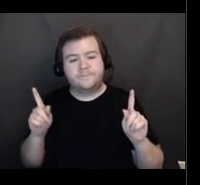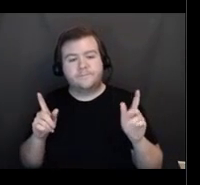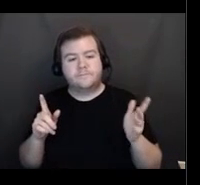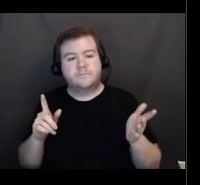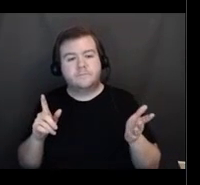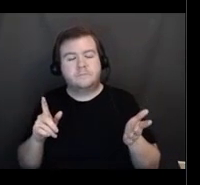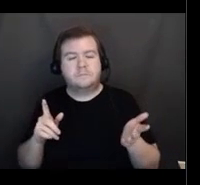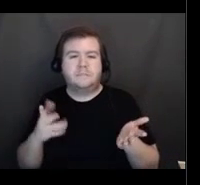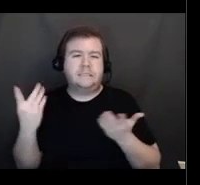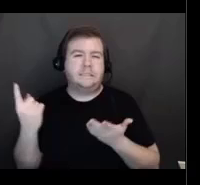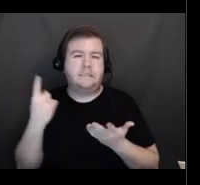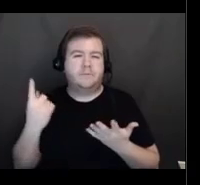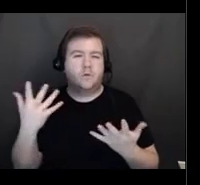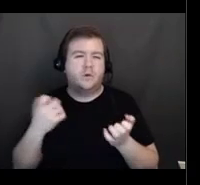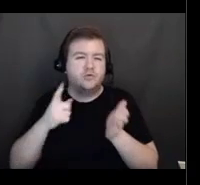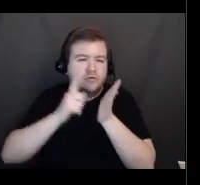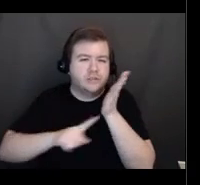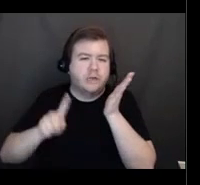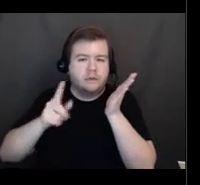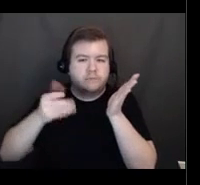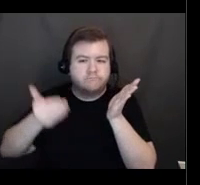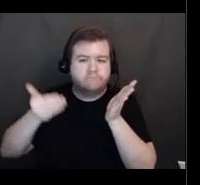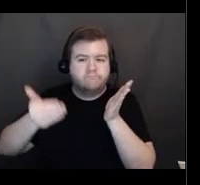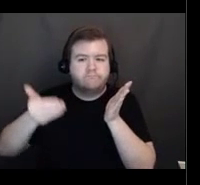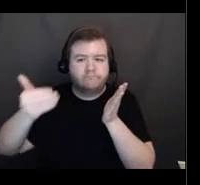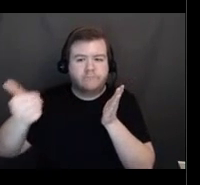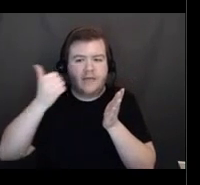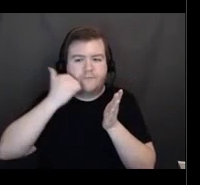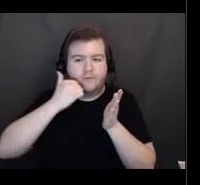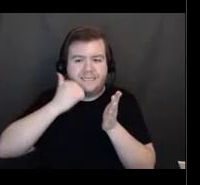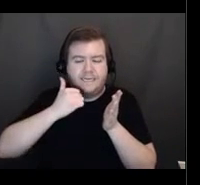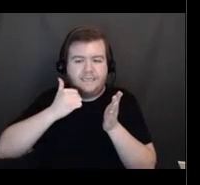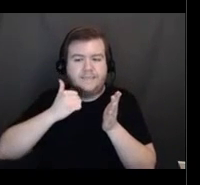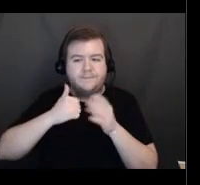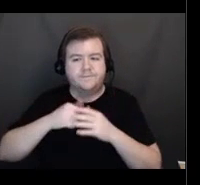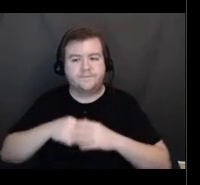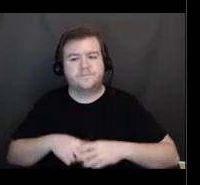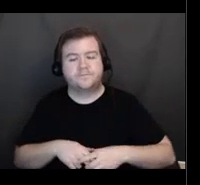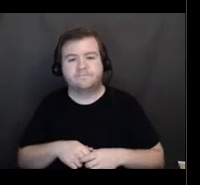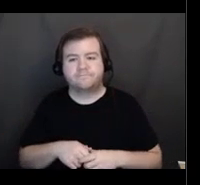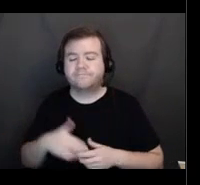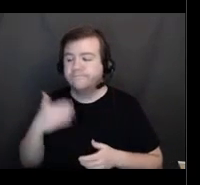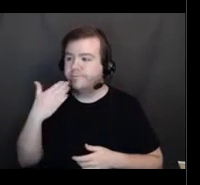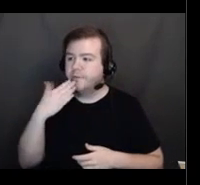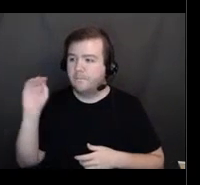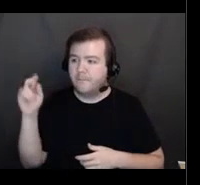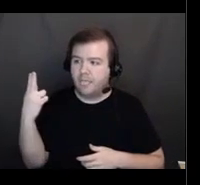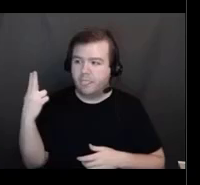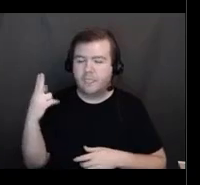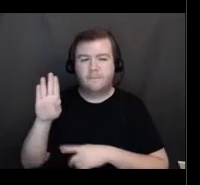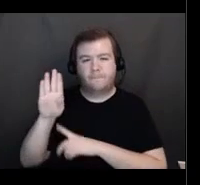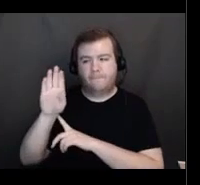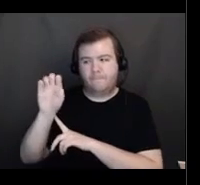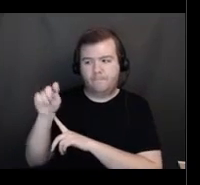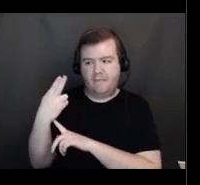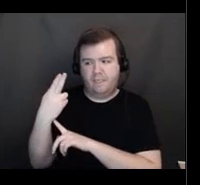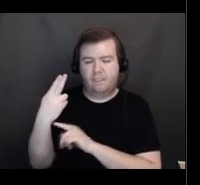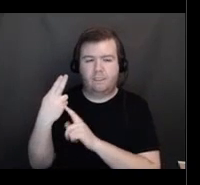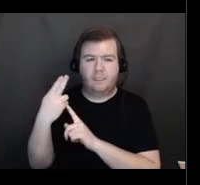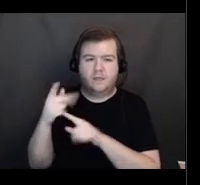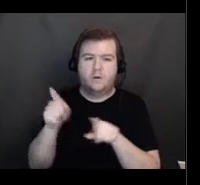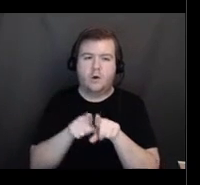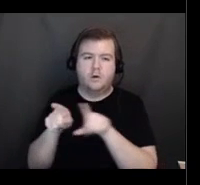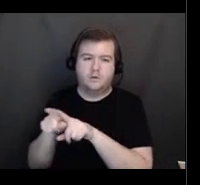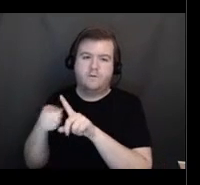keep checking every day for that availability. And that was great advice. Thank you, Beth. Beth is also from DPH. So she's,